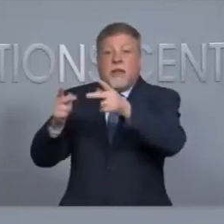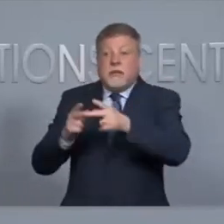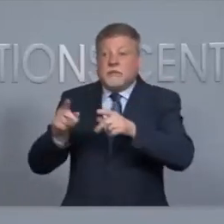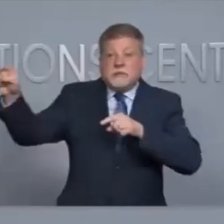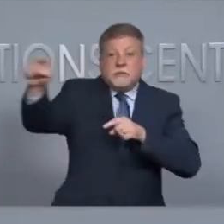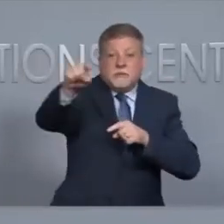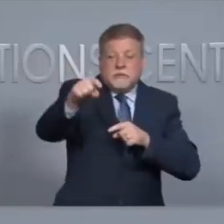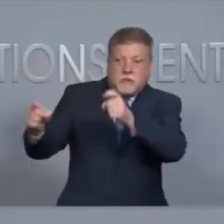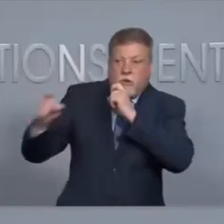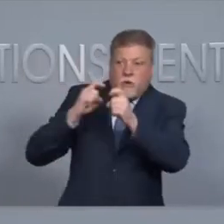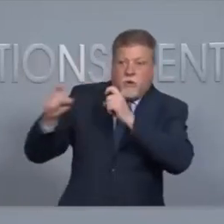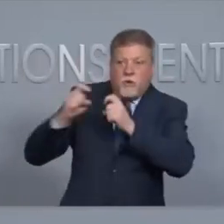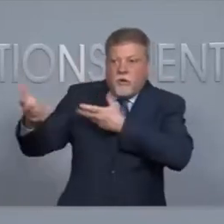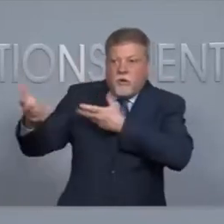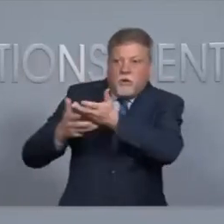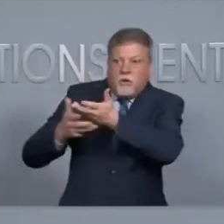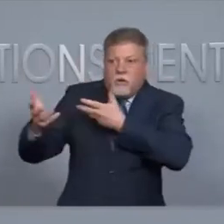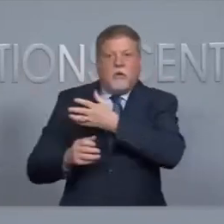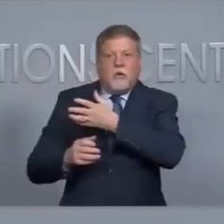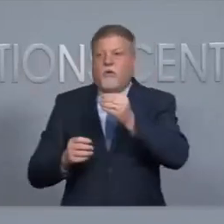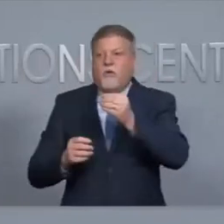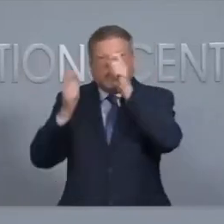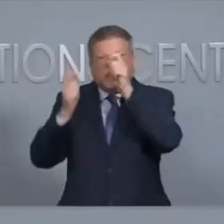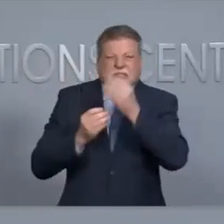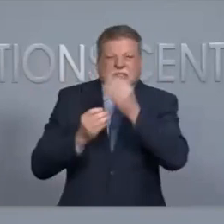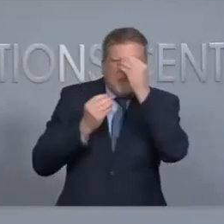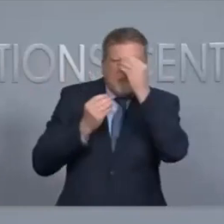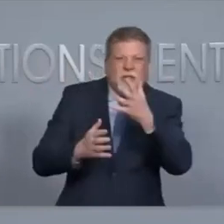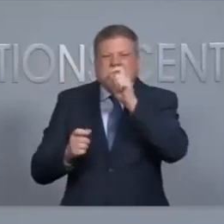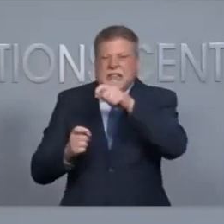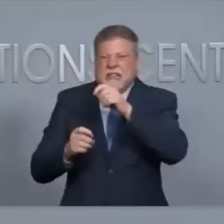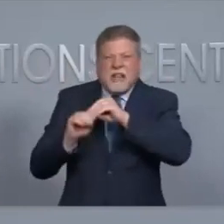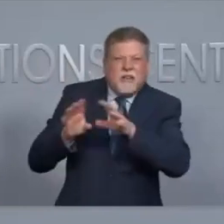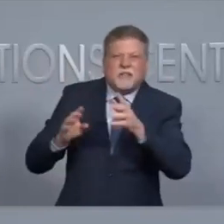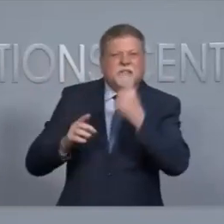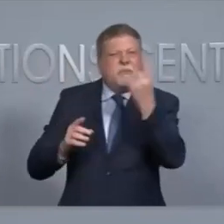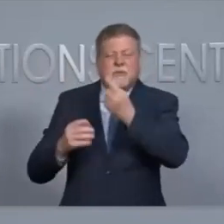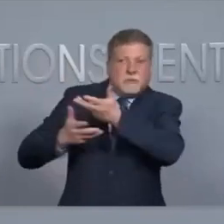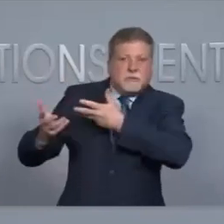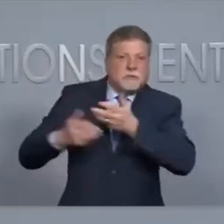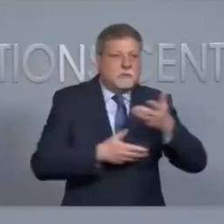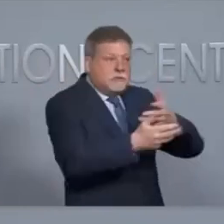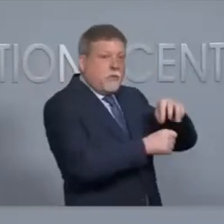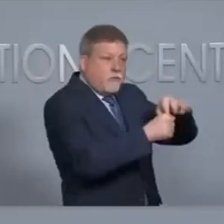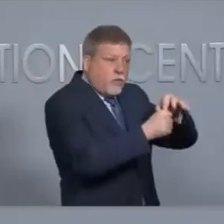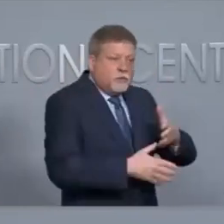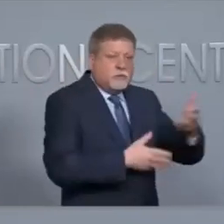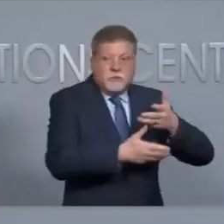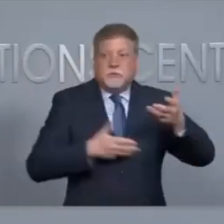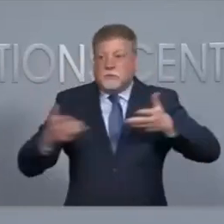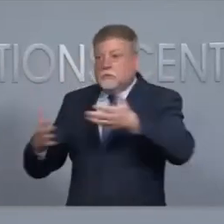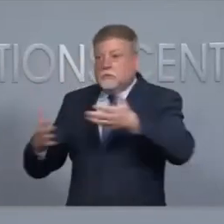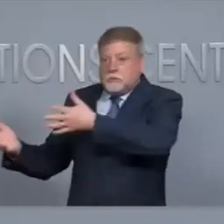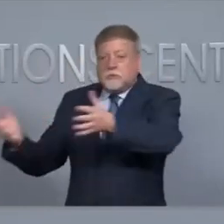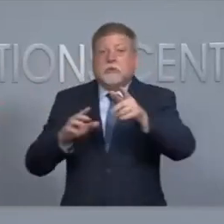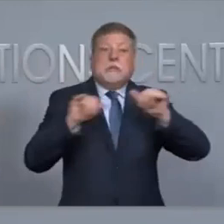may be looking for that close out checklist or have some procedure that they need clarification on while they're also